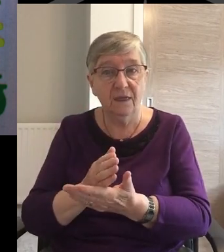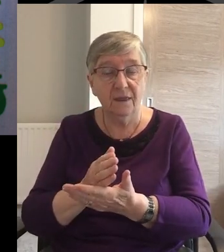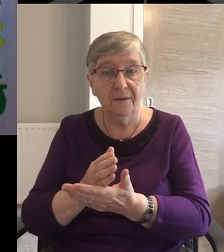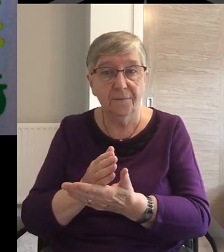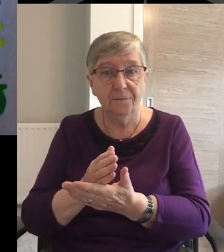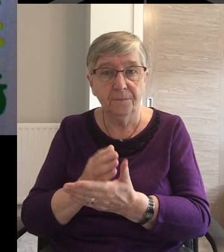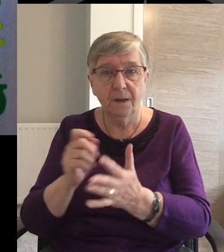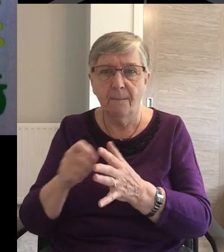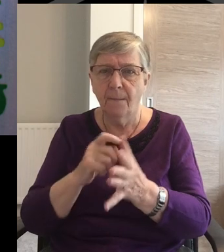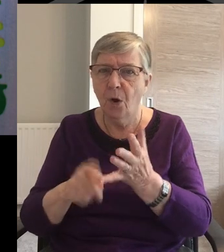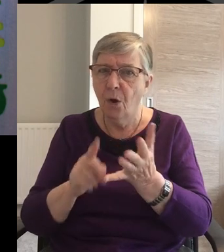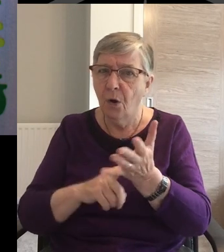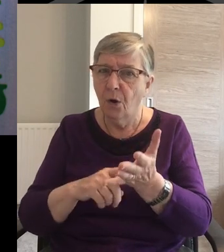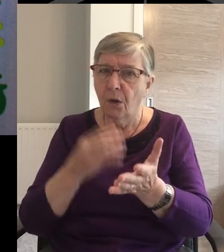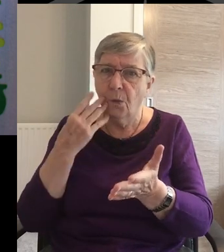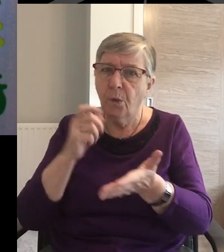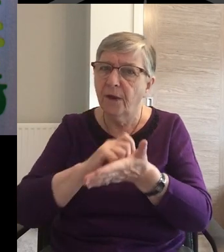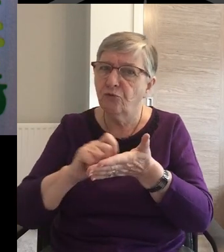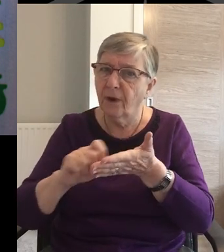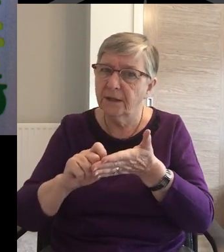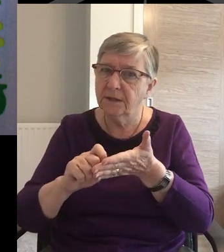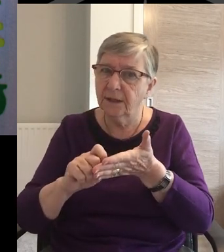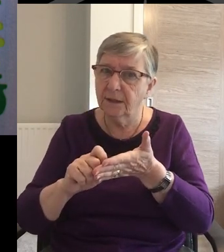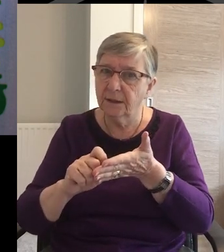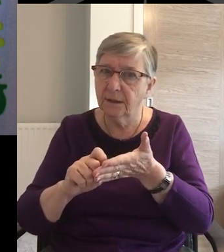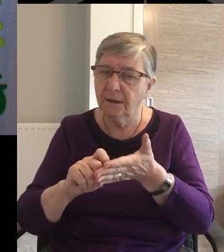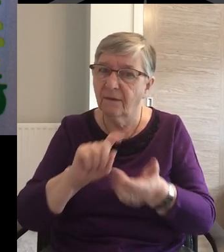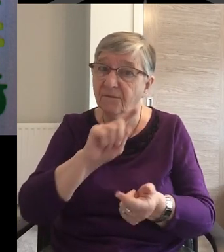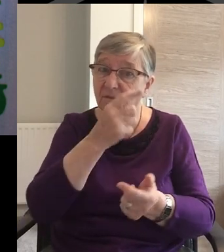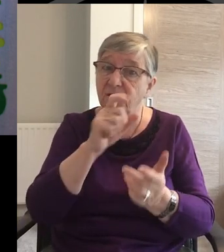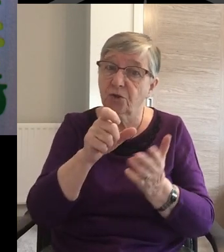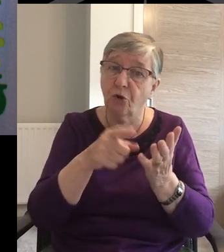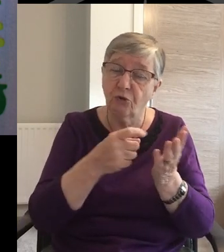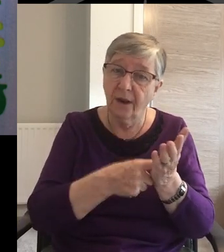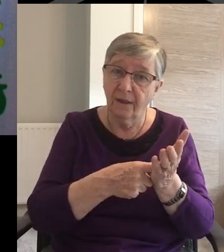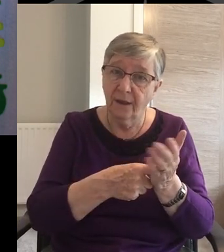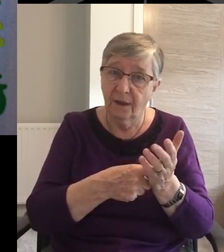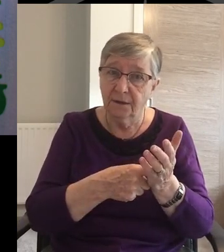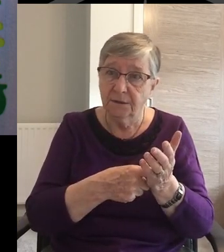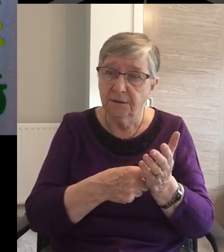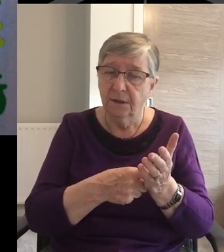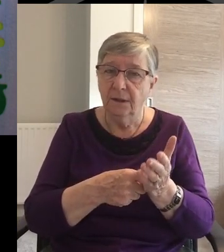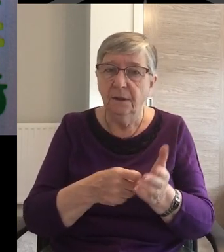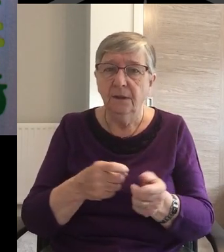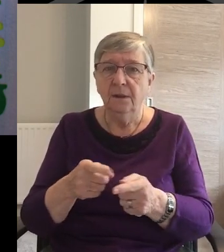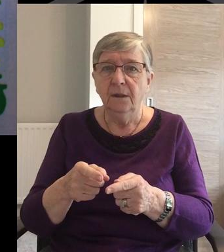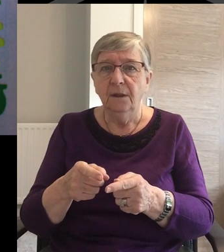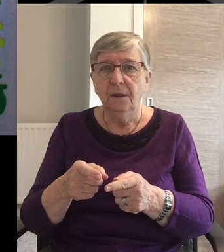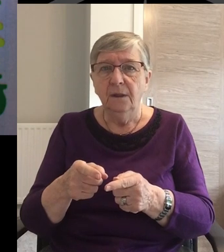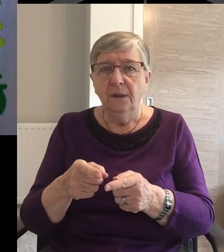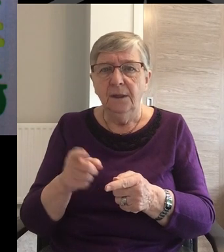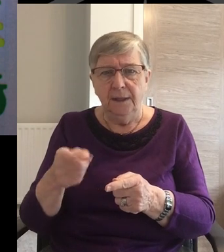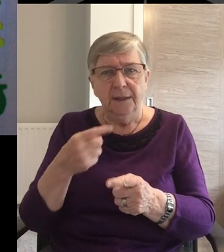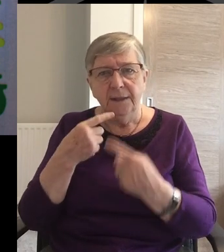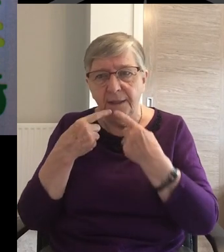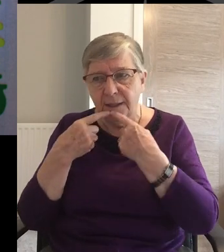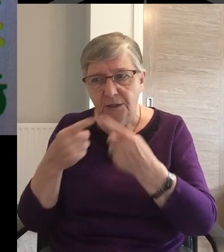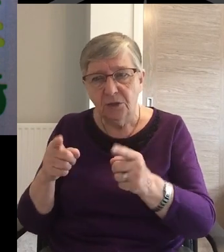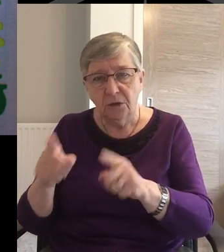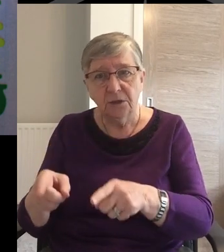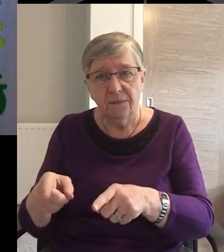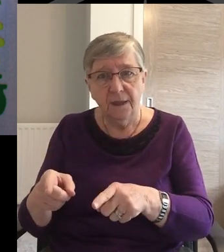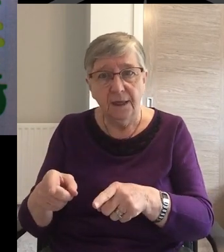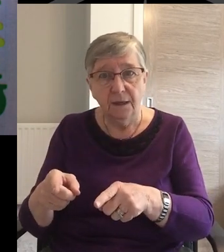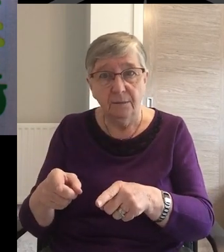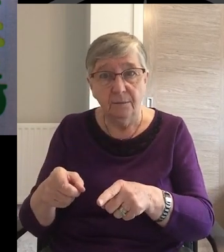Paul, when writing early to the Corinthians In 1 Corinthians 16 verses 1 to 4 Had instructed them Along